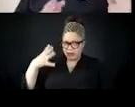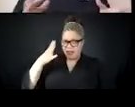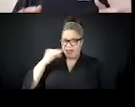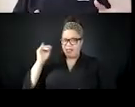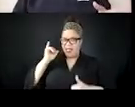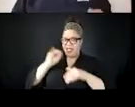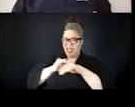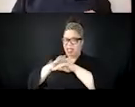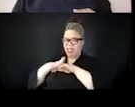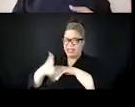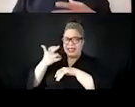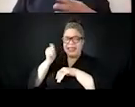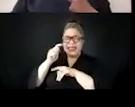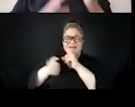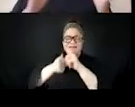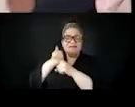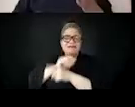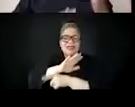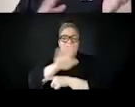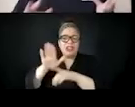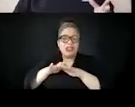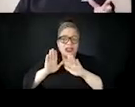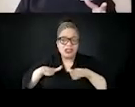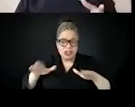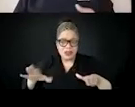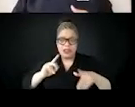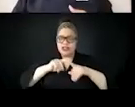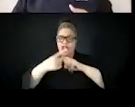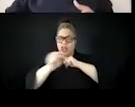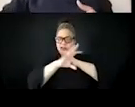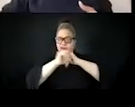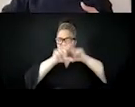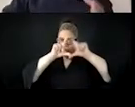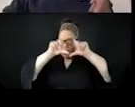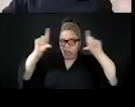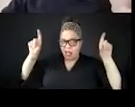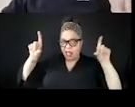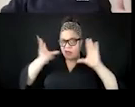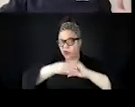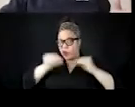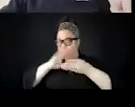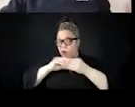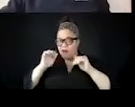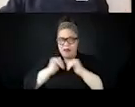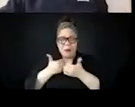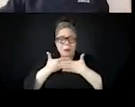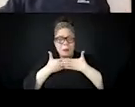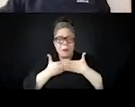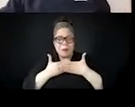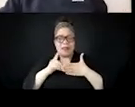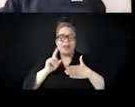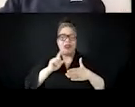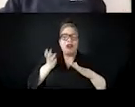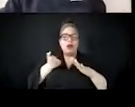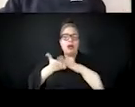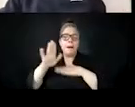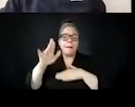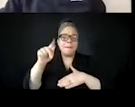the circulation. Right. Um, and so I would, might describe this as sort of the, um, original click bait.